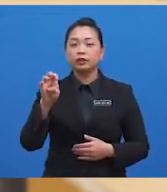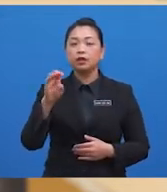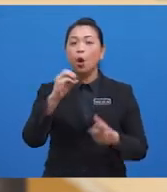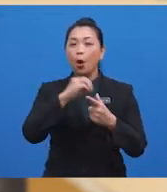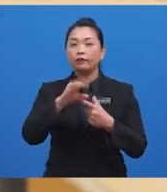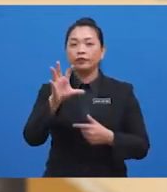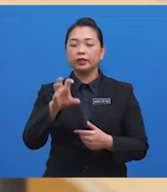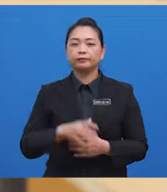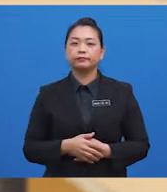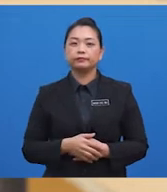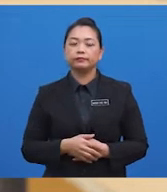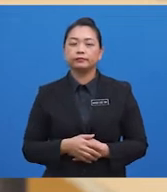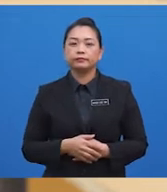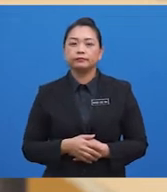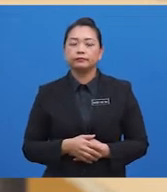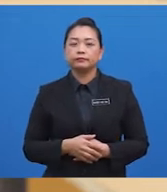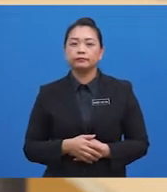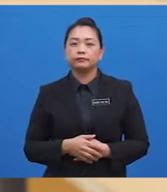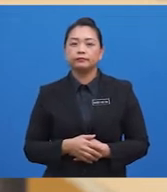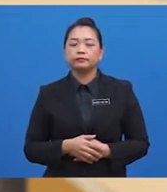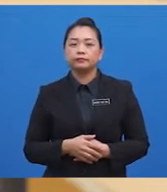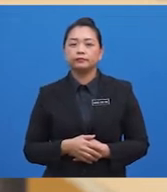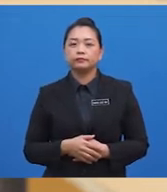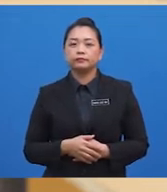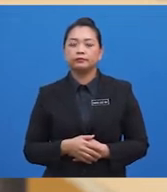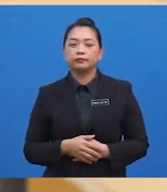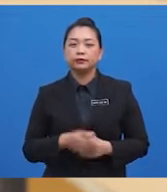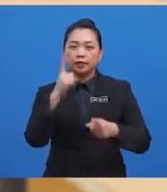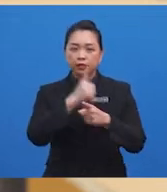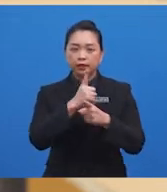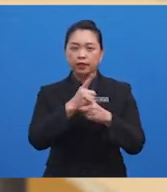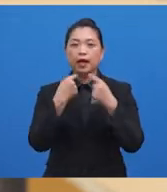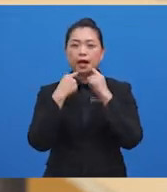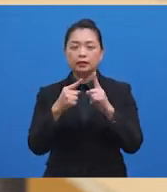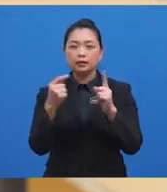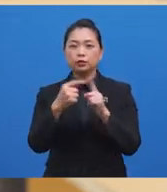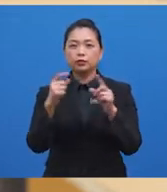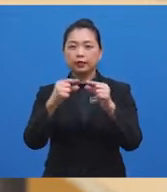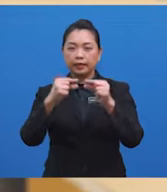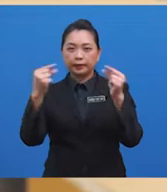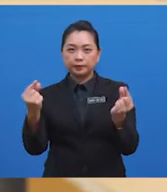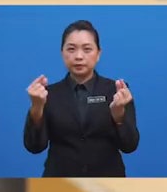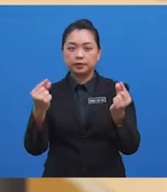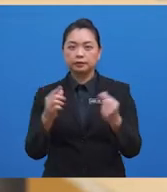Now for text three, the correct answers to the gaps are as follows.